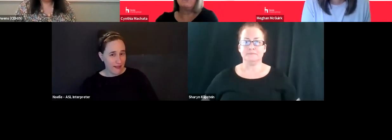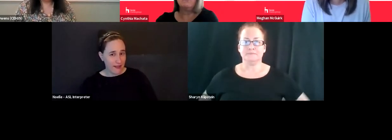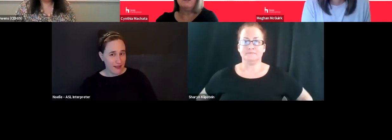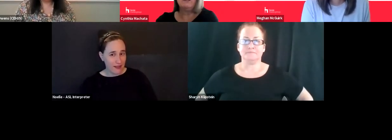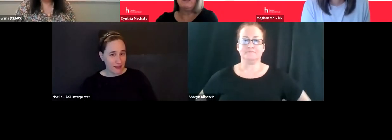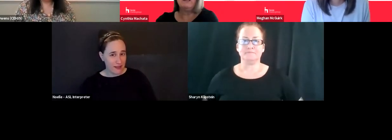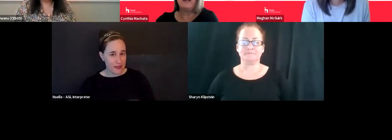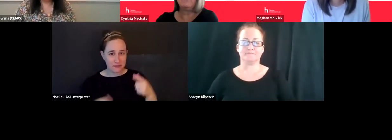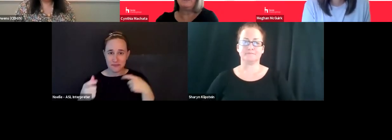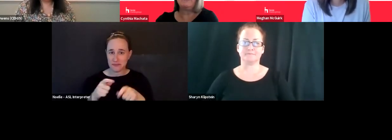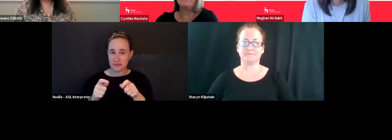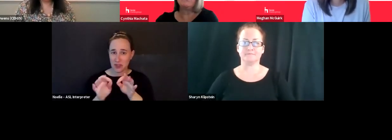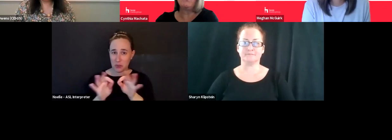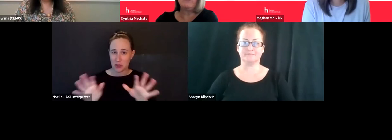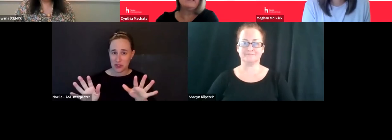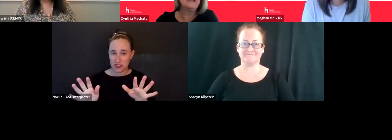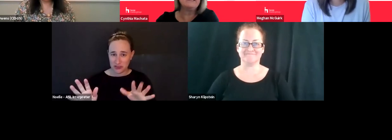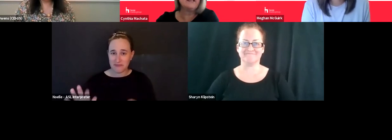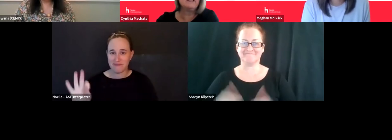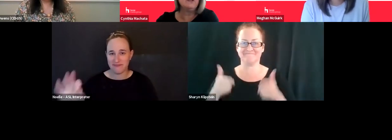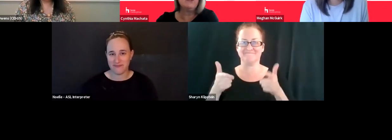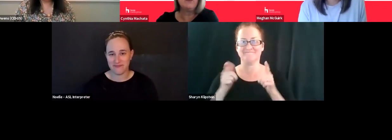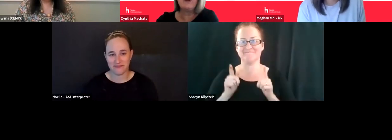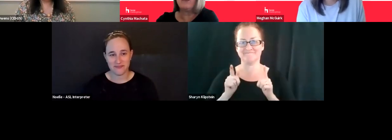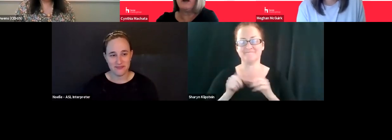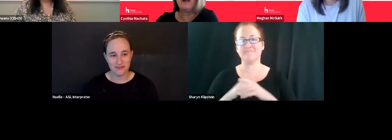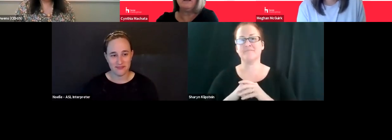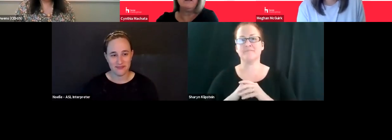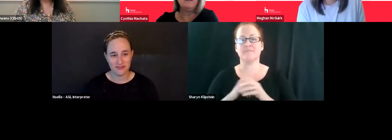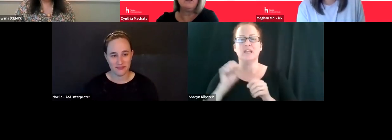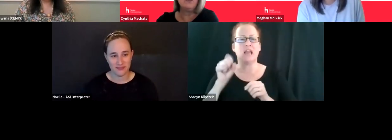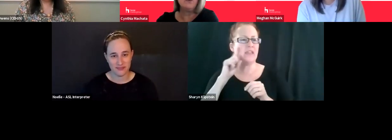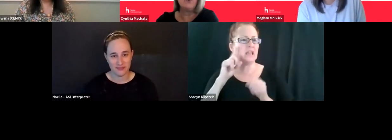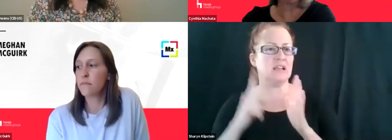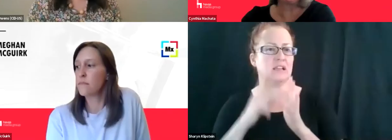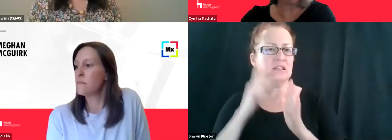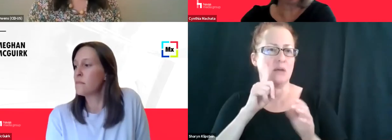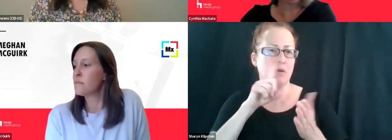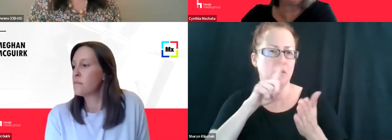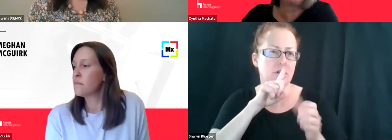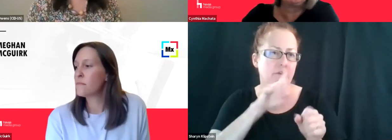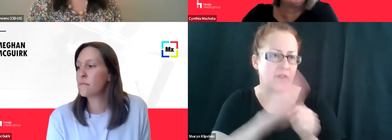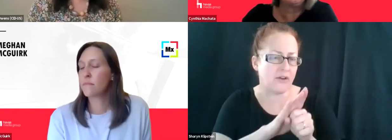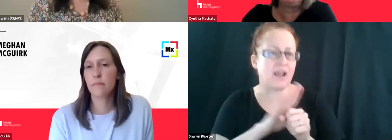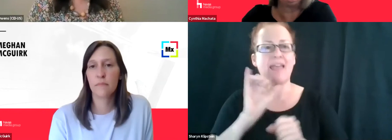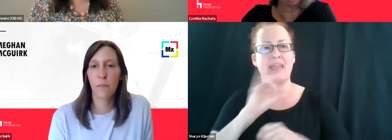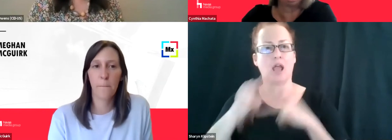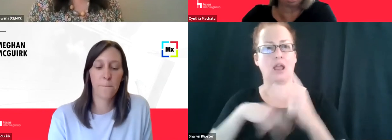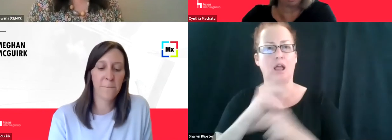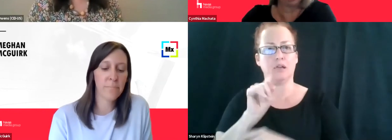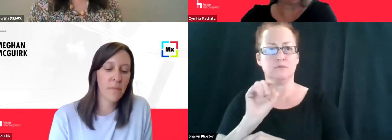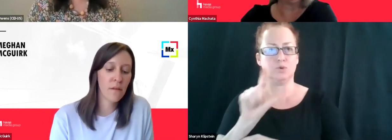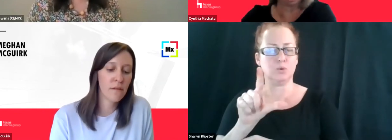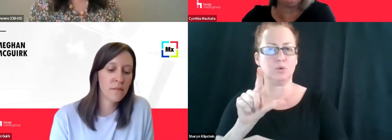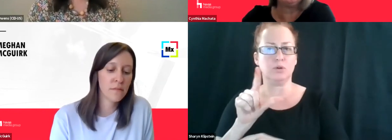So, yeah, I mean, like that's things like, you know, double verify and, and, you know, those kinds of tools are things that we're using to,